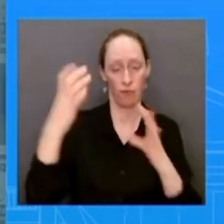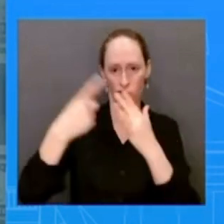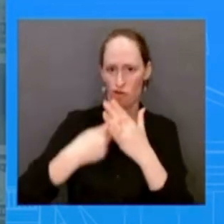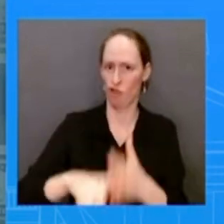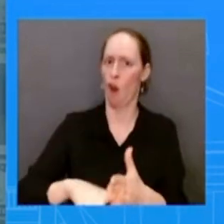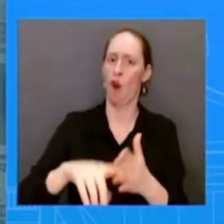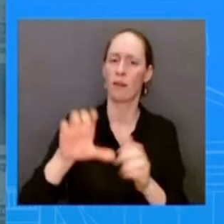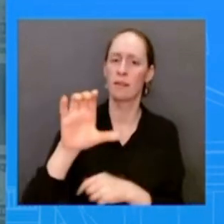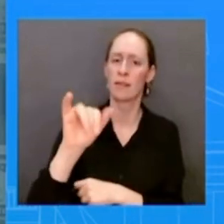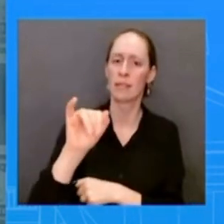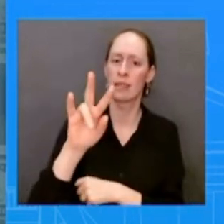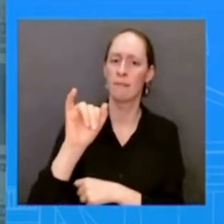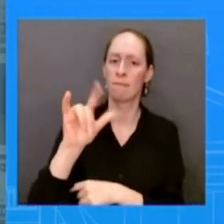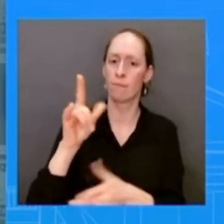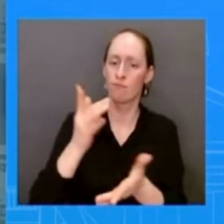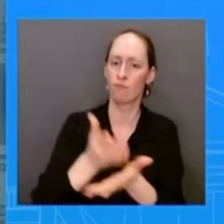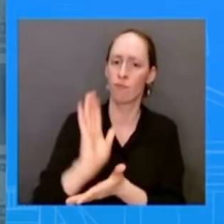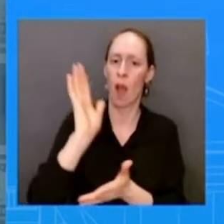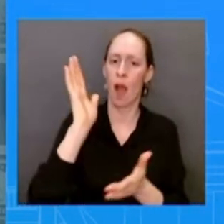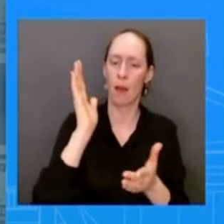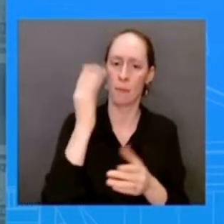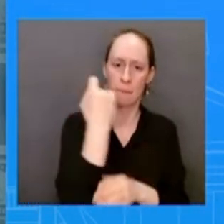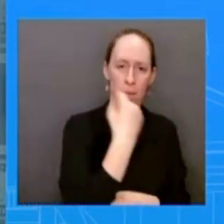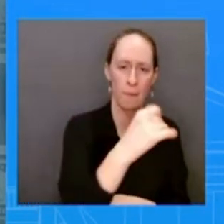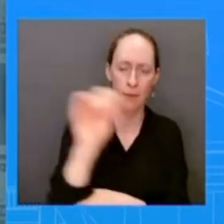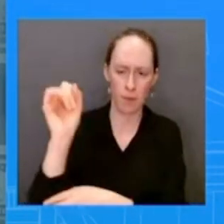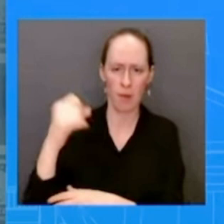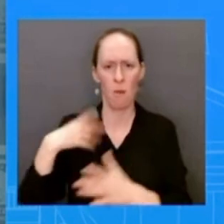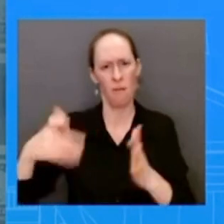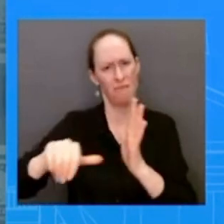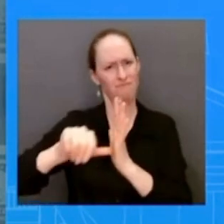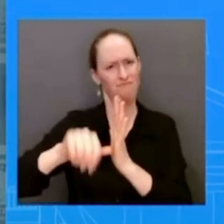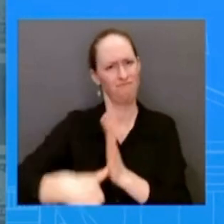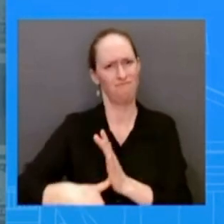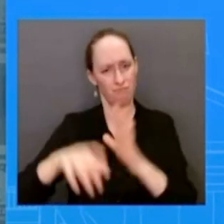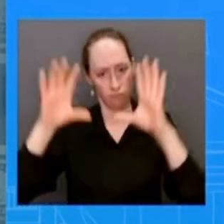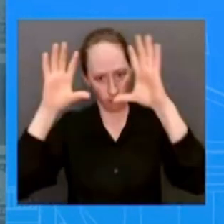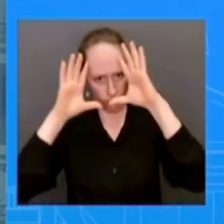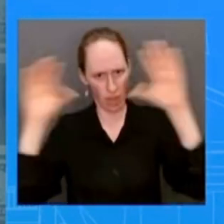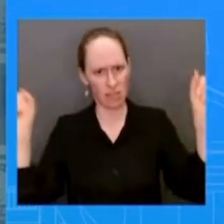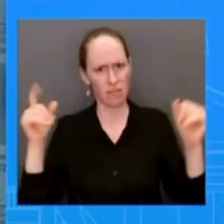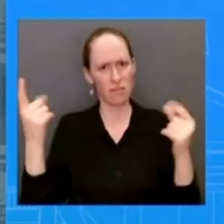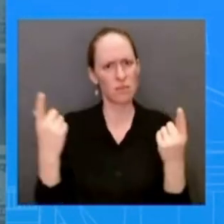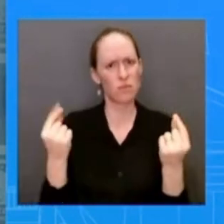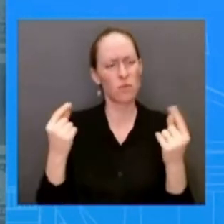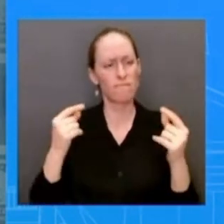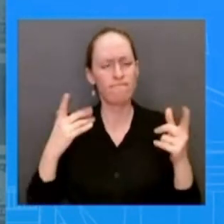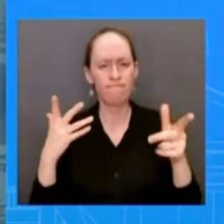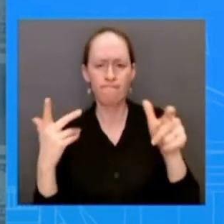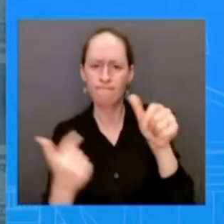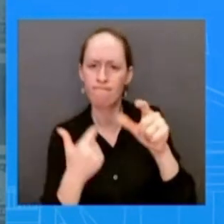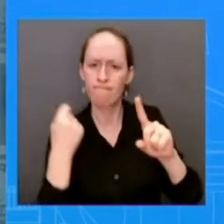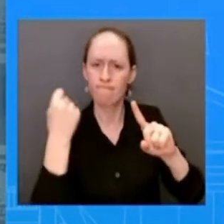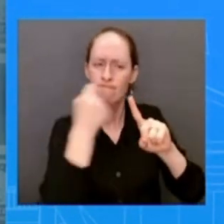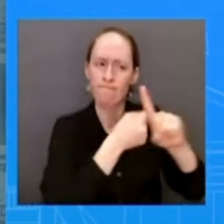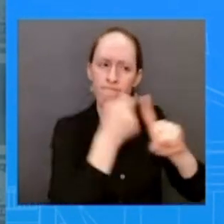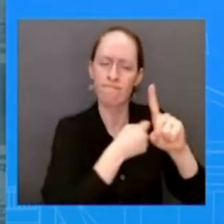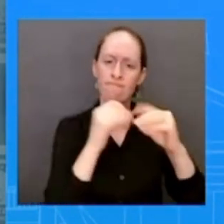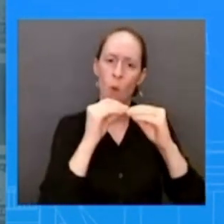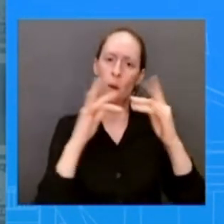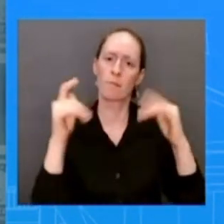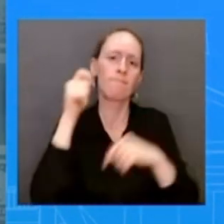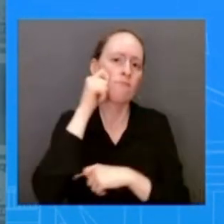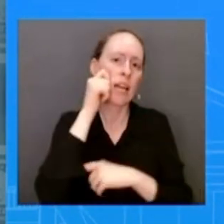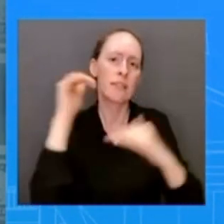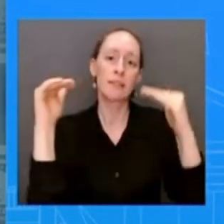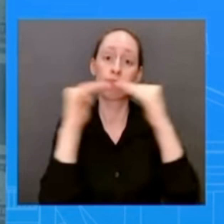has made on racial equity two years into this administration the president has done the following brought black unemployment to near historic low